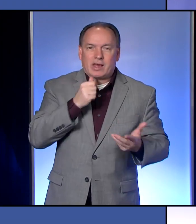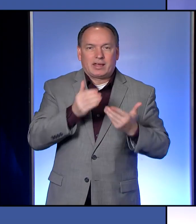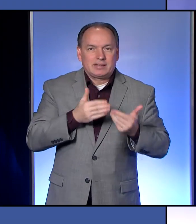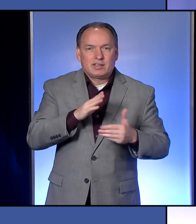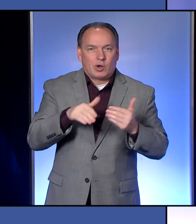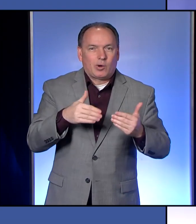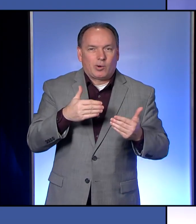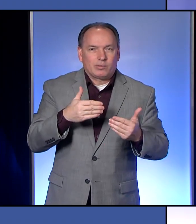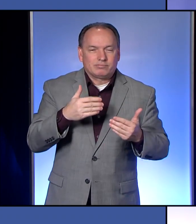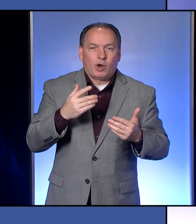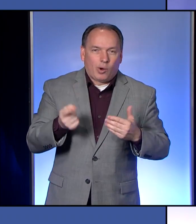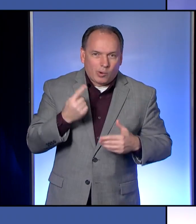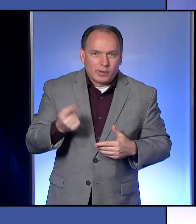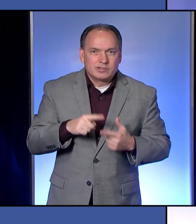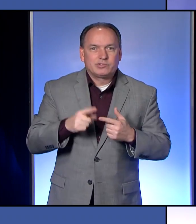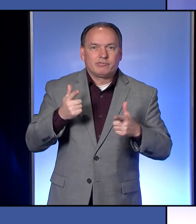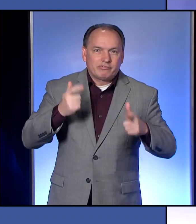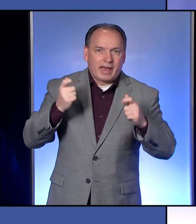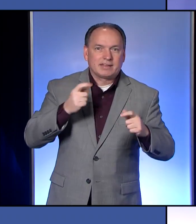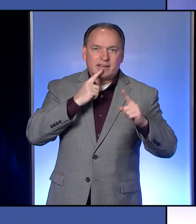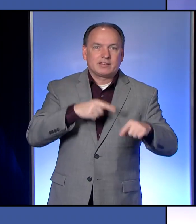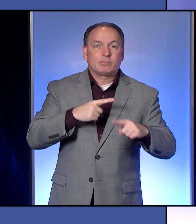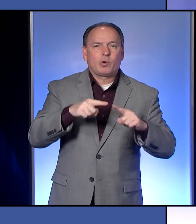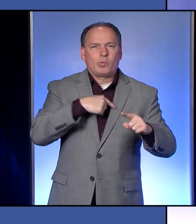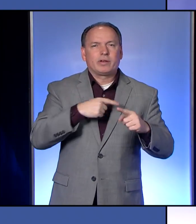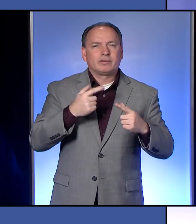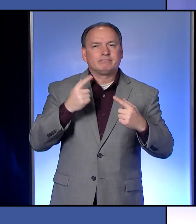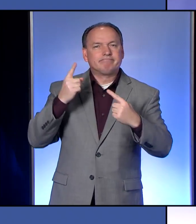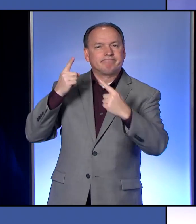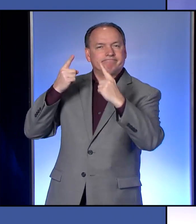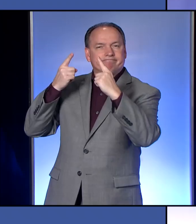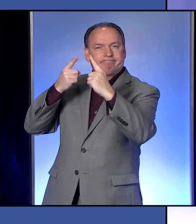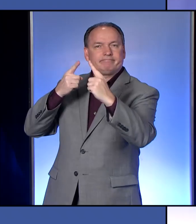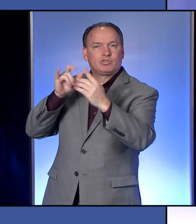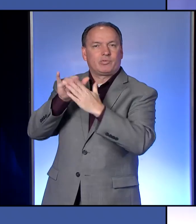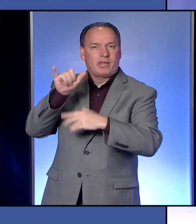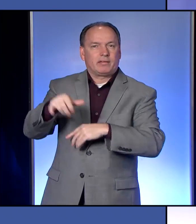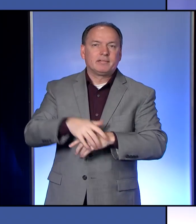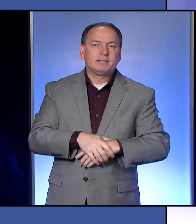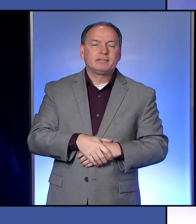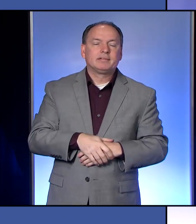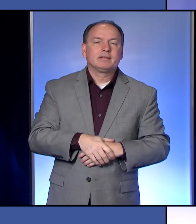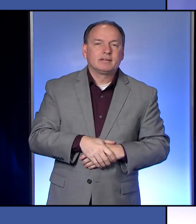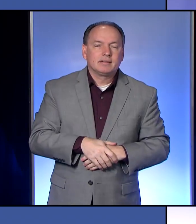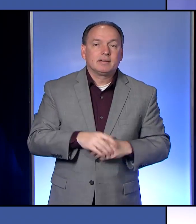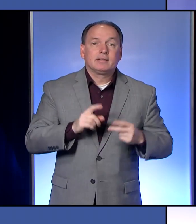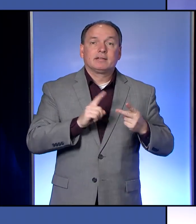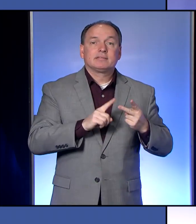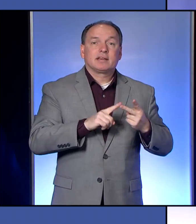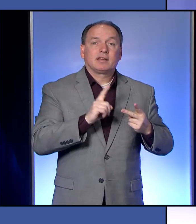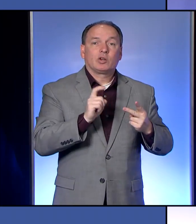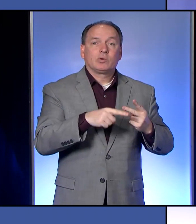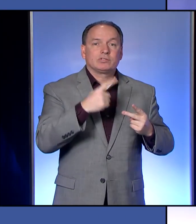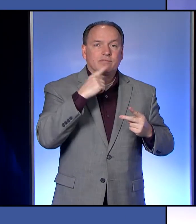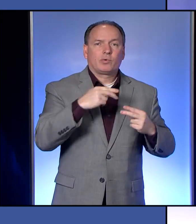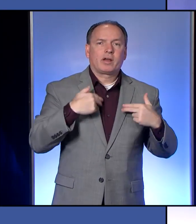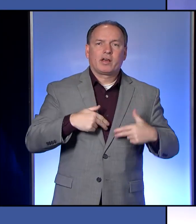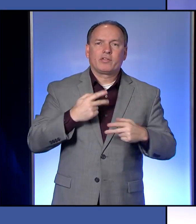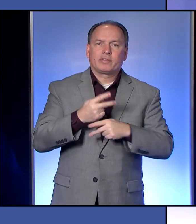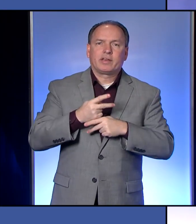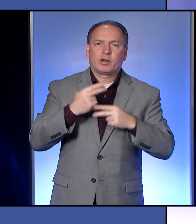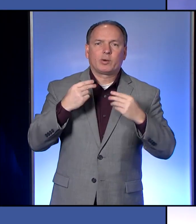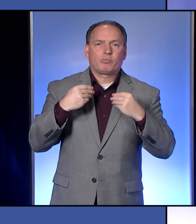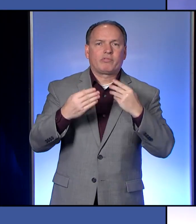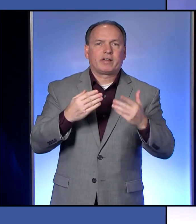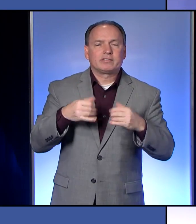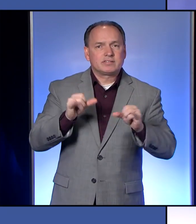get the information as quickly as we'd all like to get it. But we're striving to do that. All right. And then I have a question for the health care providers,